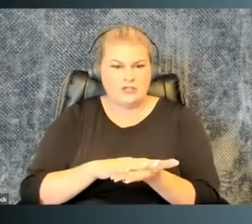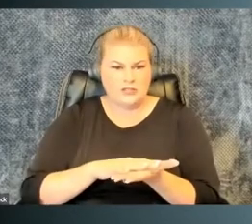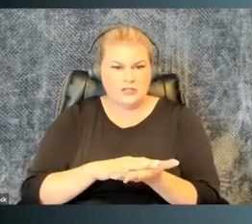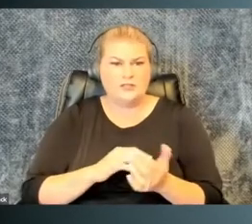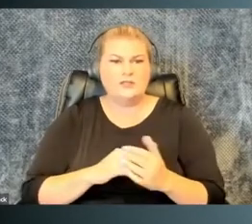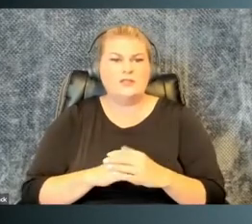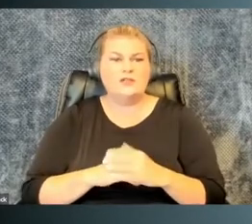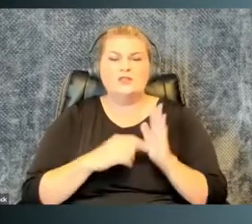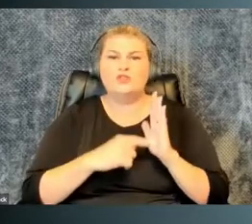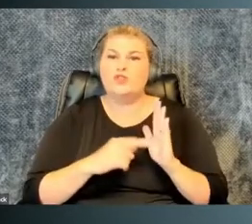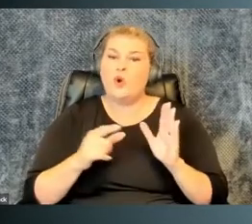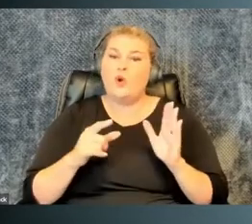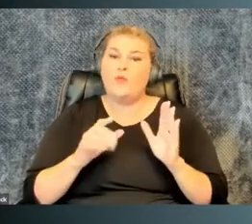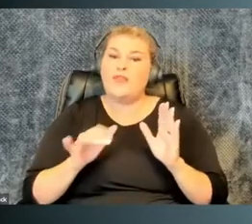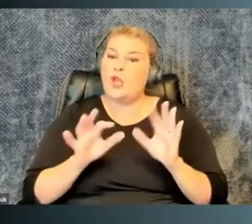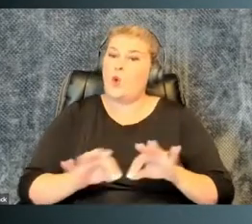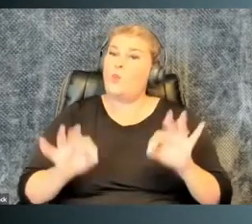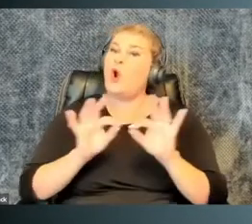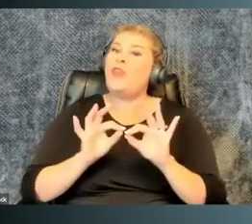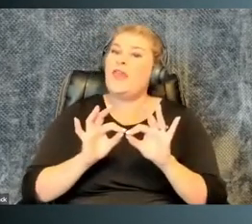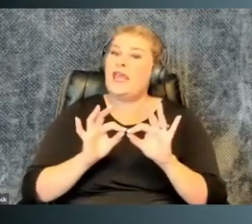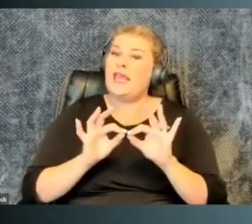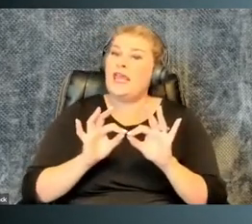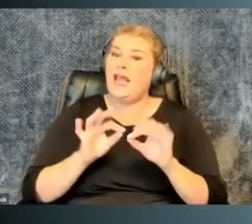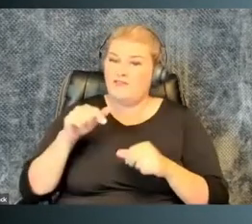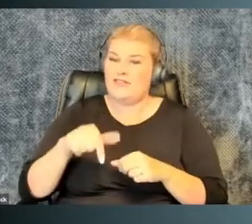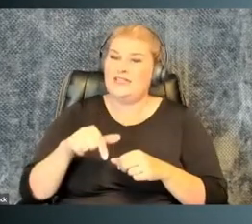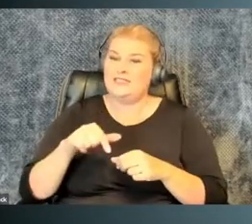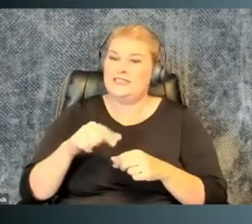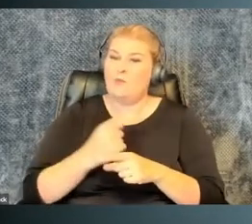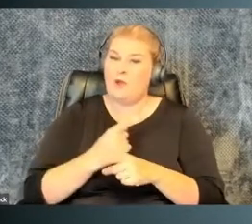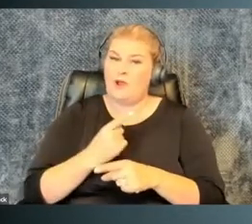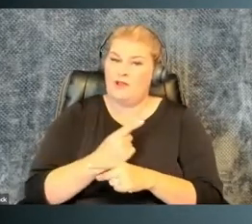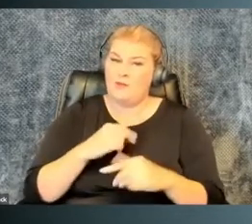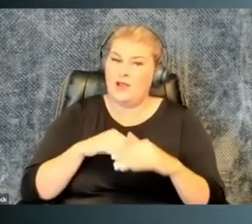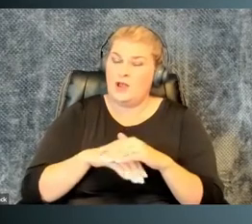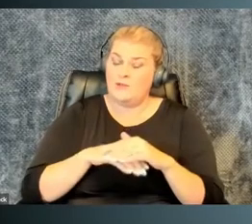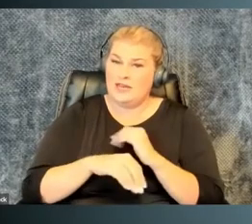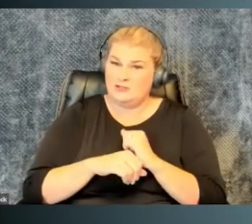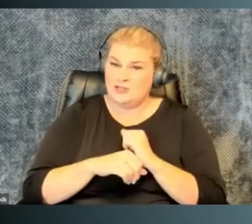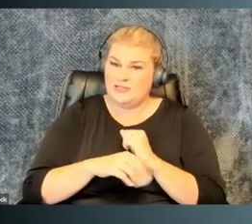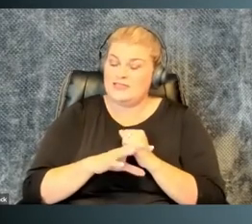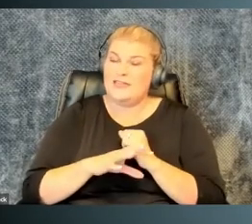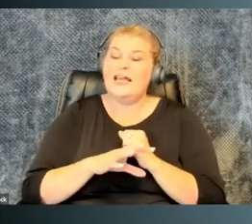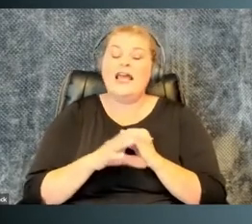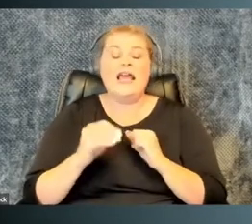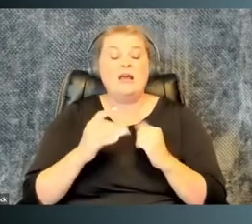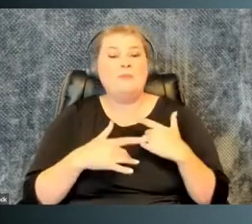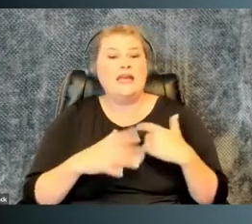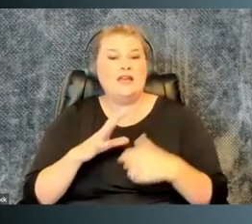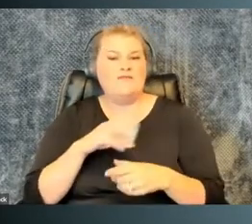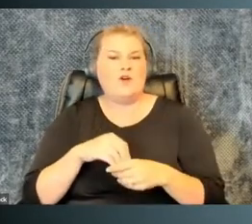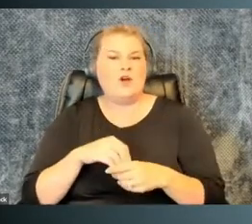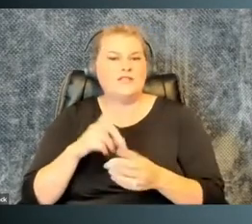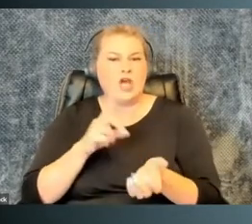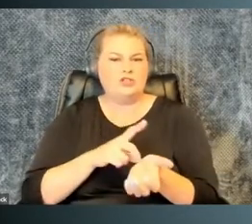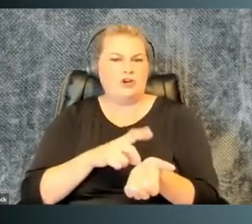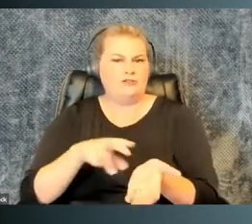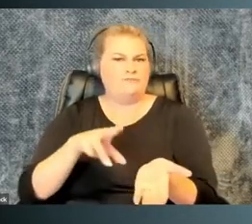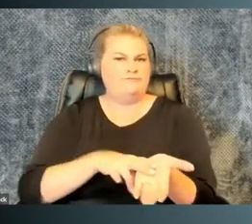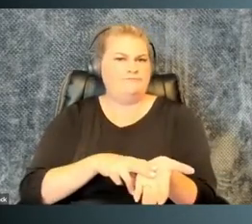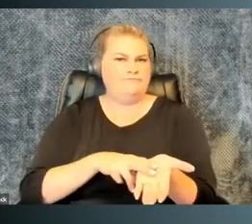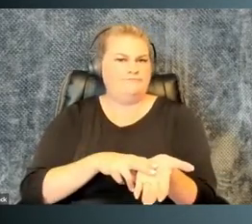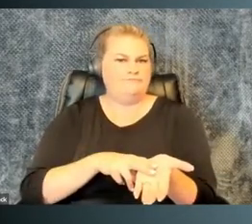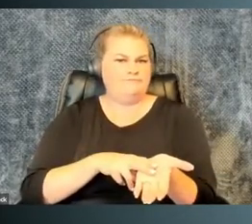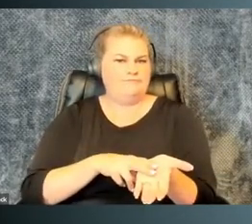appropriate documentation to show that you're worthy of this accommodation, that it's an appropriate accommodation, and that